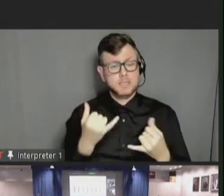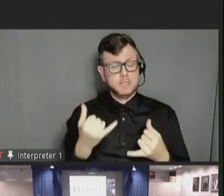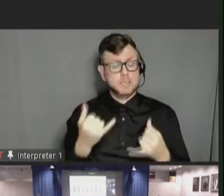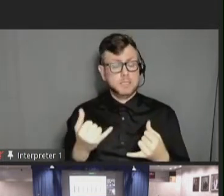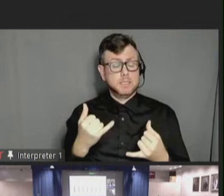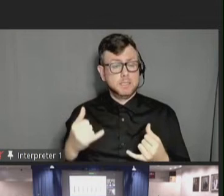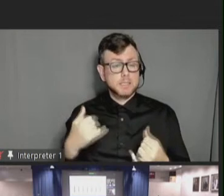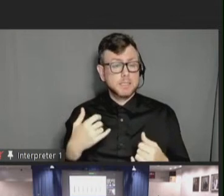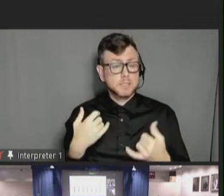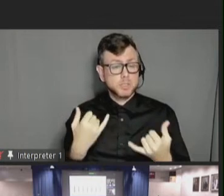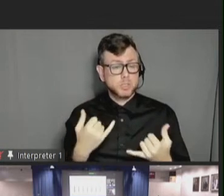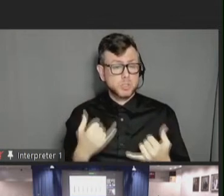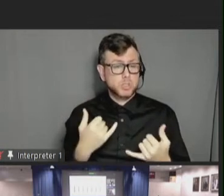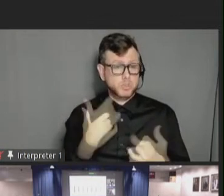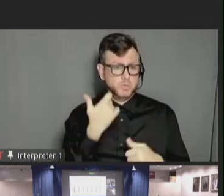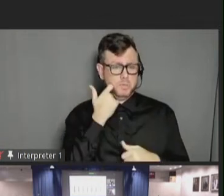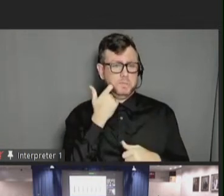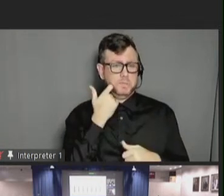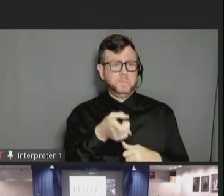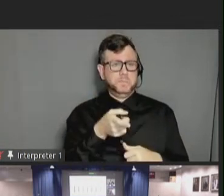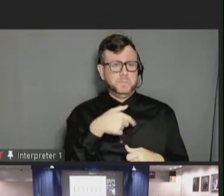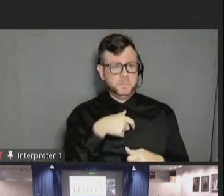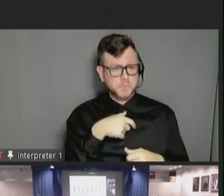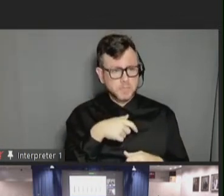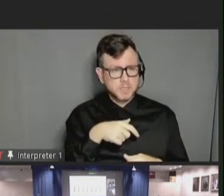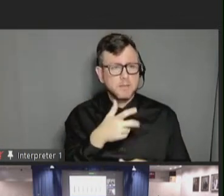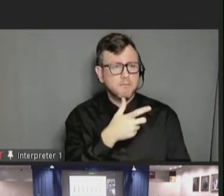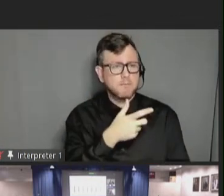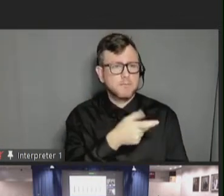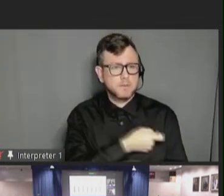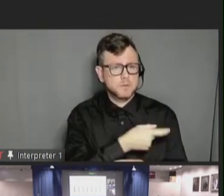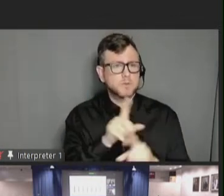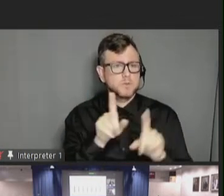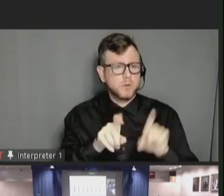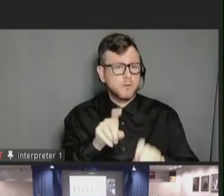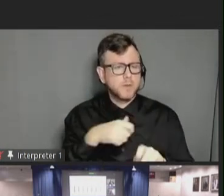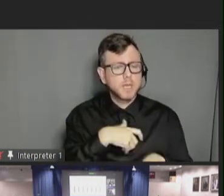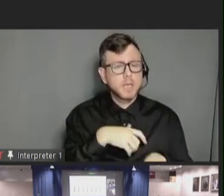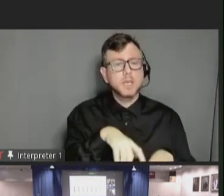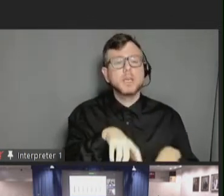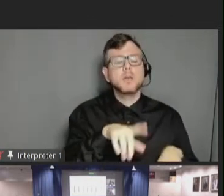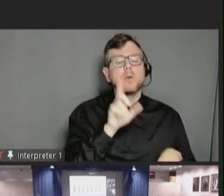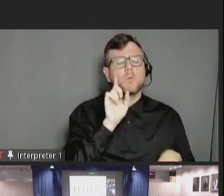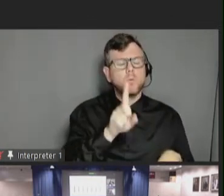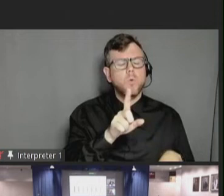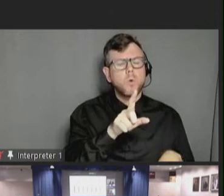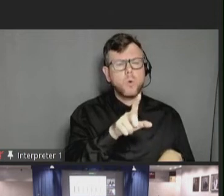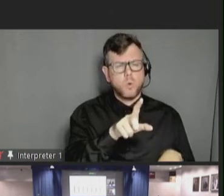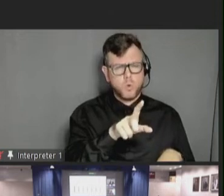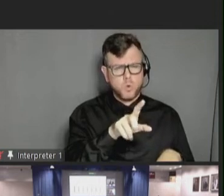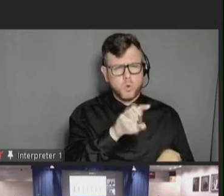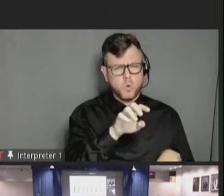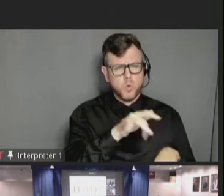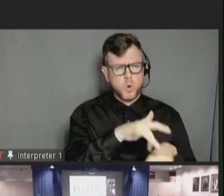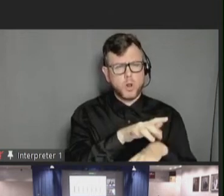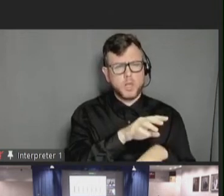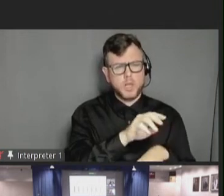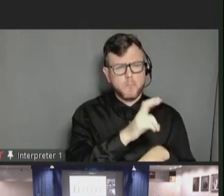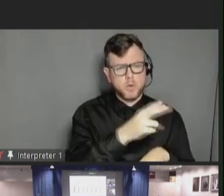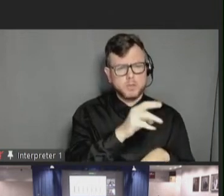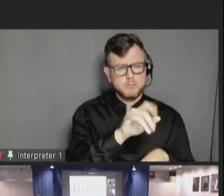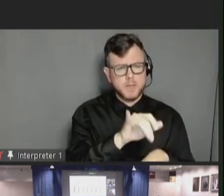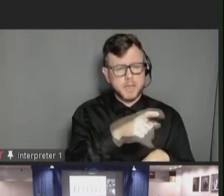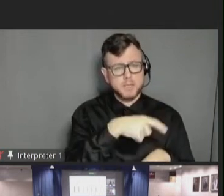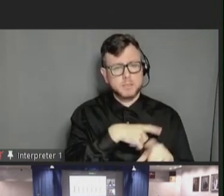from the pulse survey. This is showing late March to early May 2023 and looking at vaccination